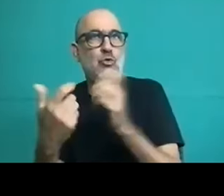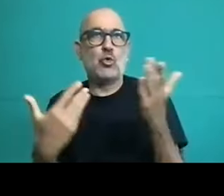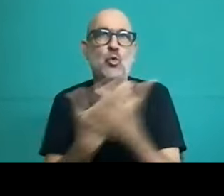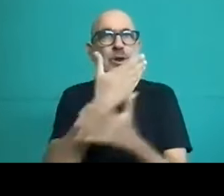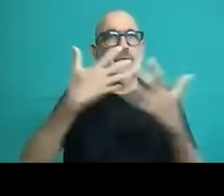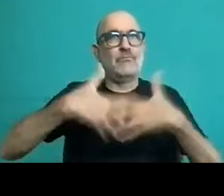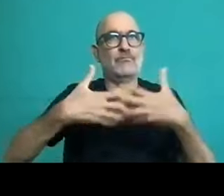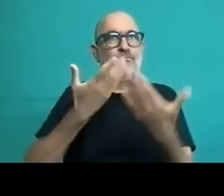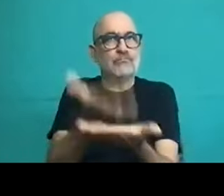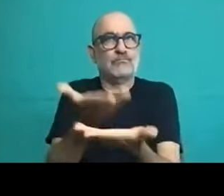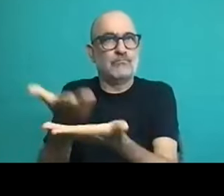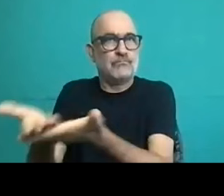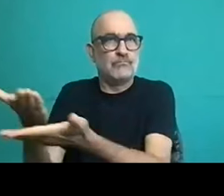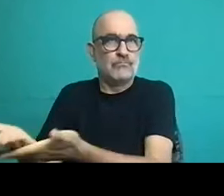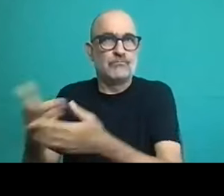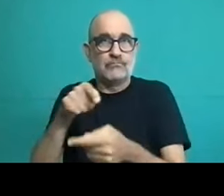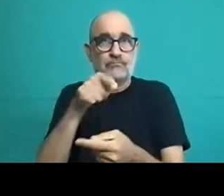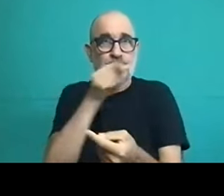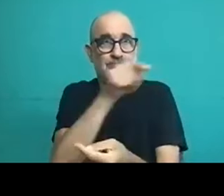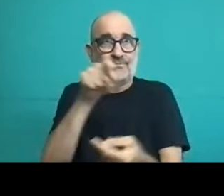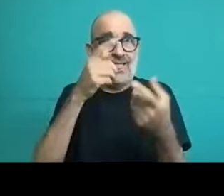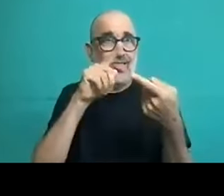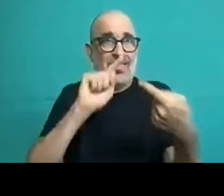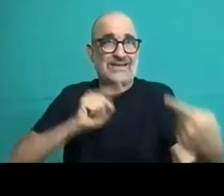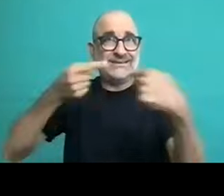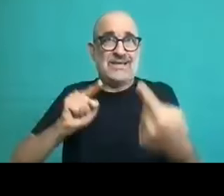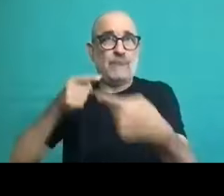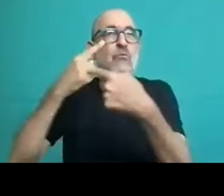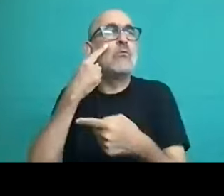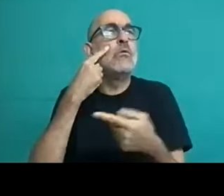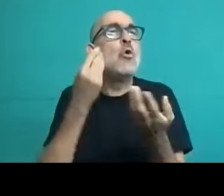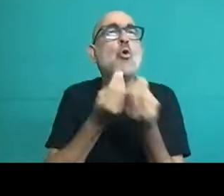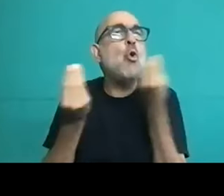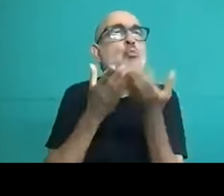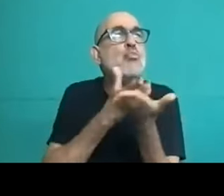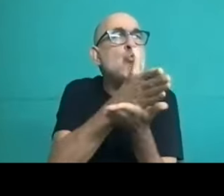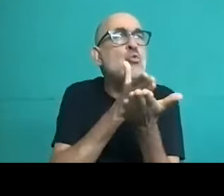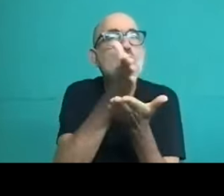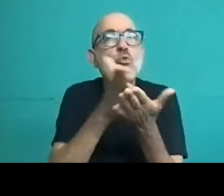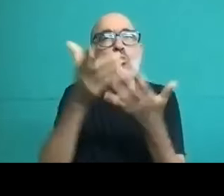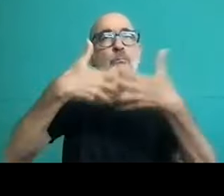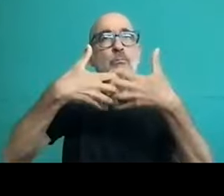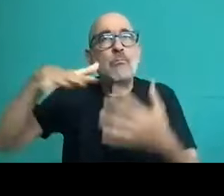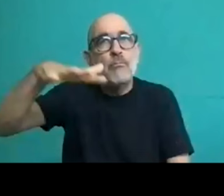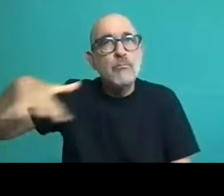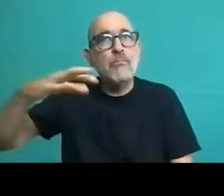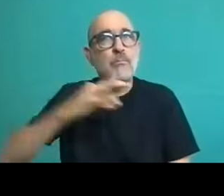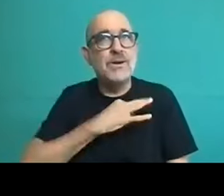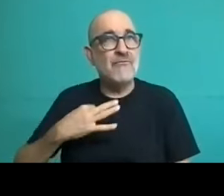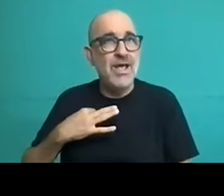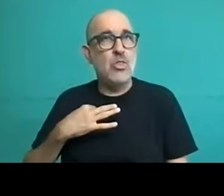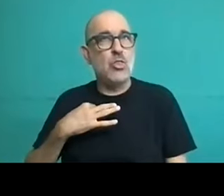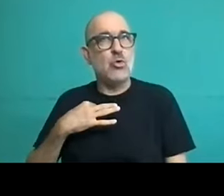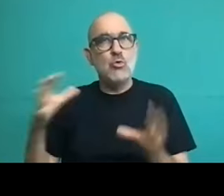be a match to other types of policies. These that will allow to put in place a universal access and as